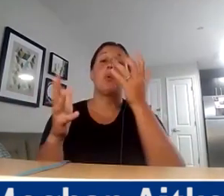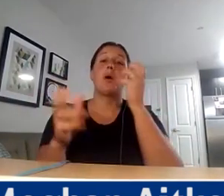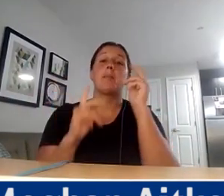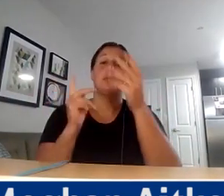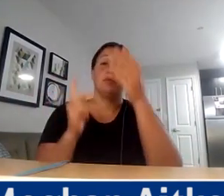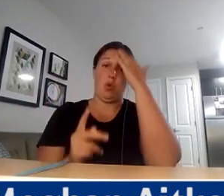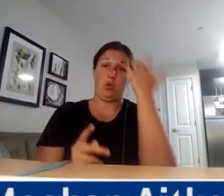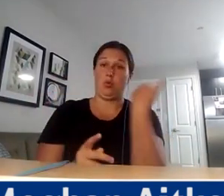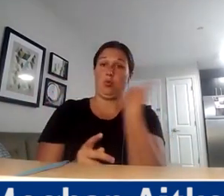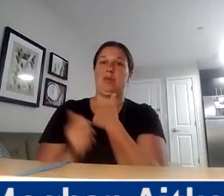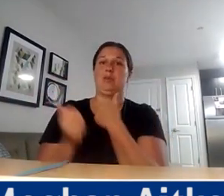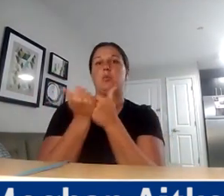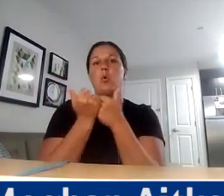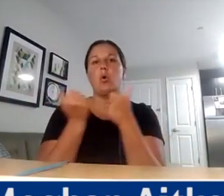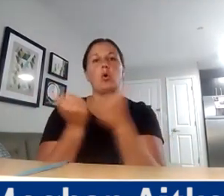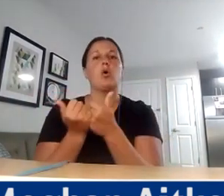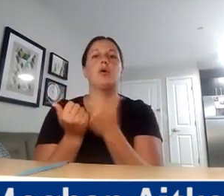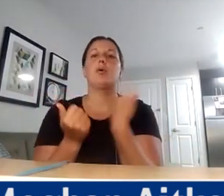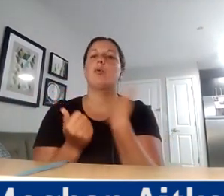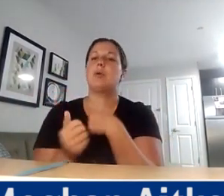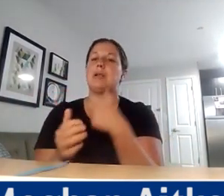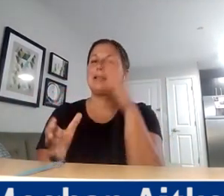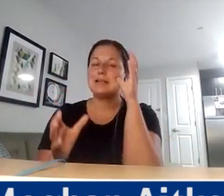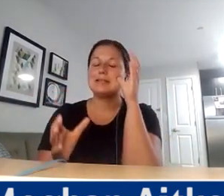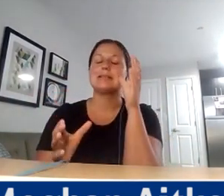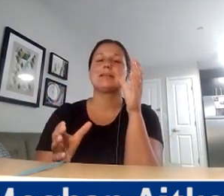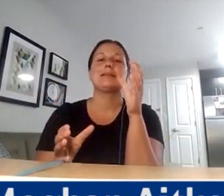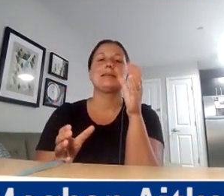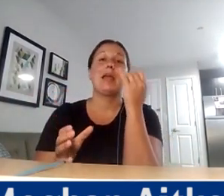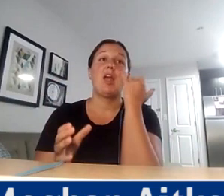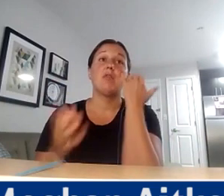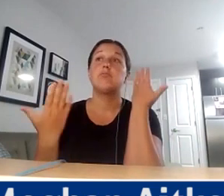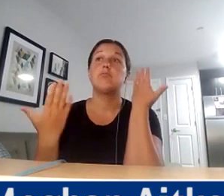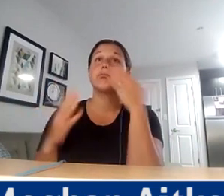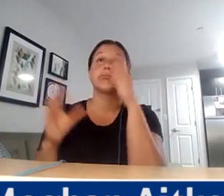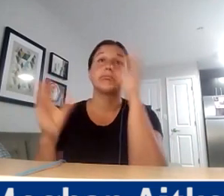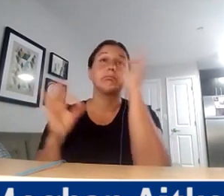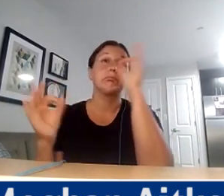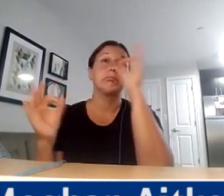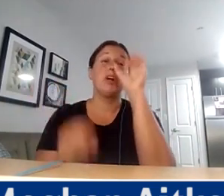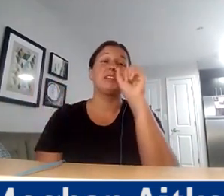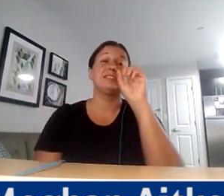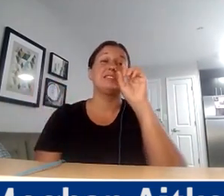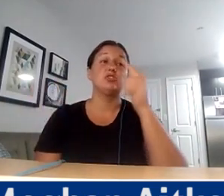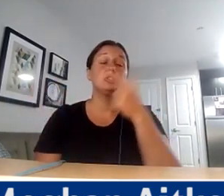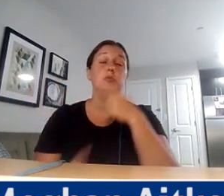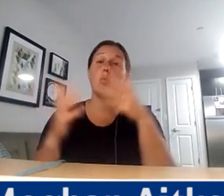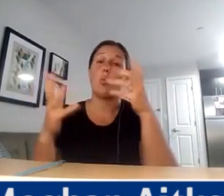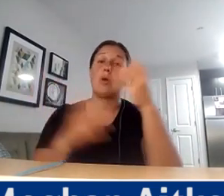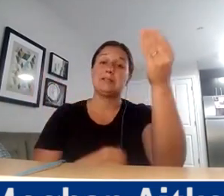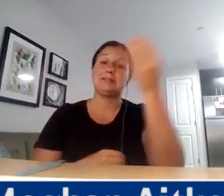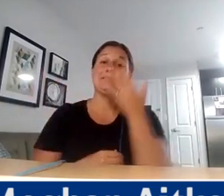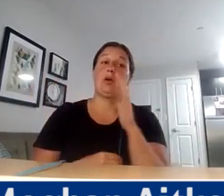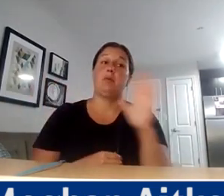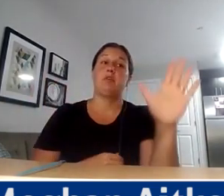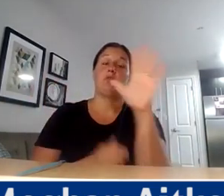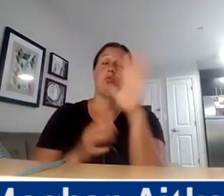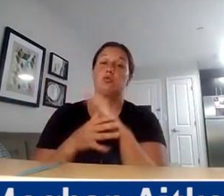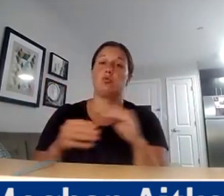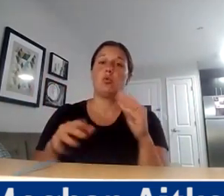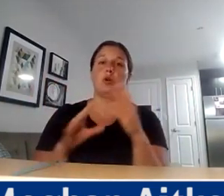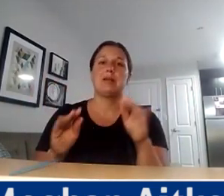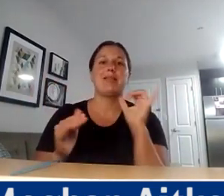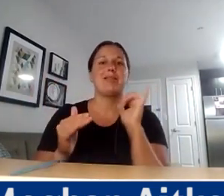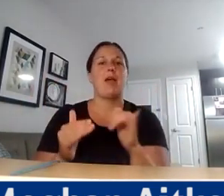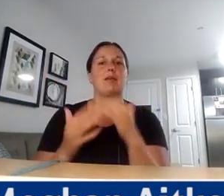here for them. We are listening. Even if you don't know anything about the SDGs, but you want to tell us your story, I think that is so valuable. And that's something